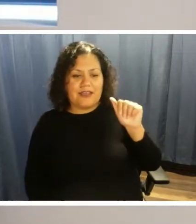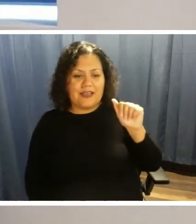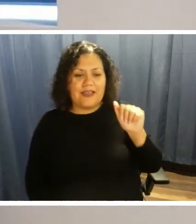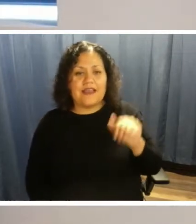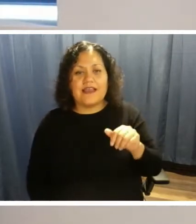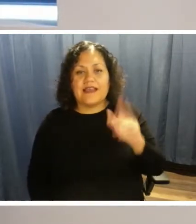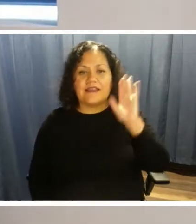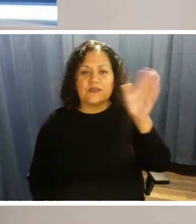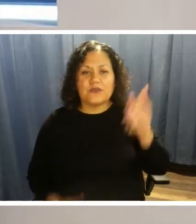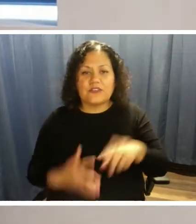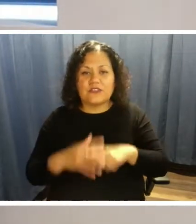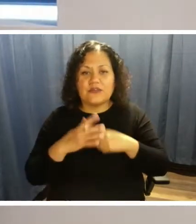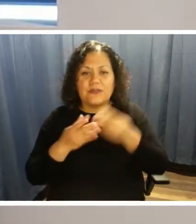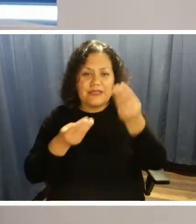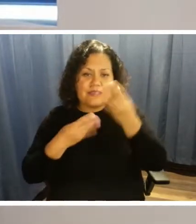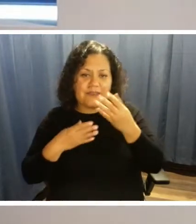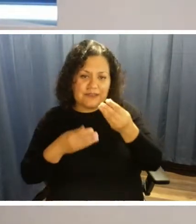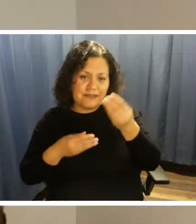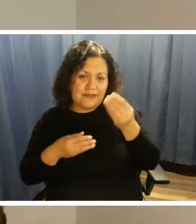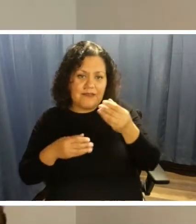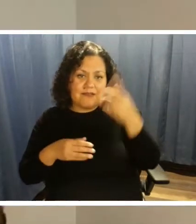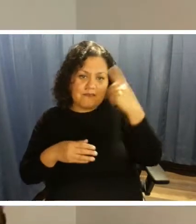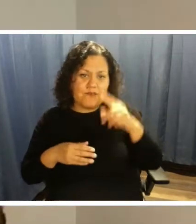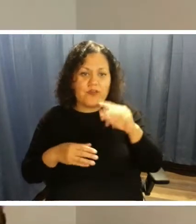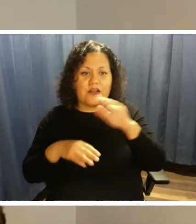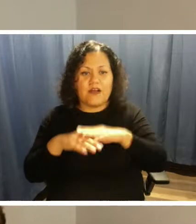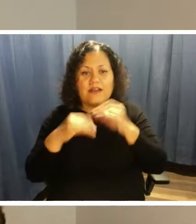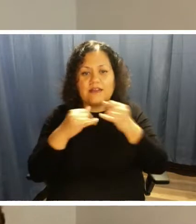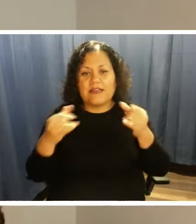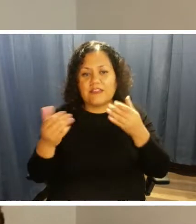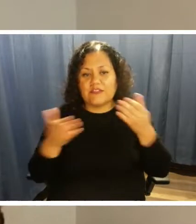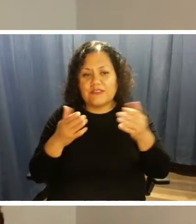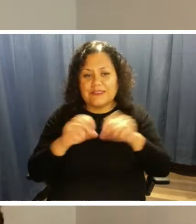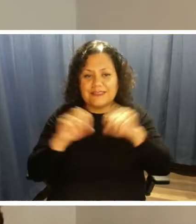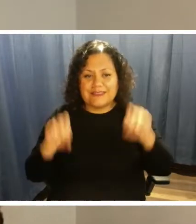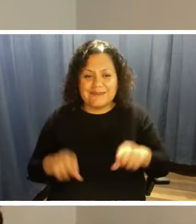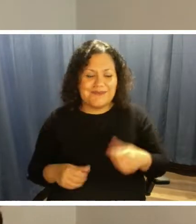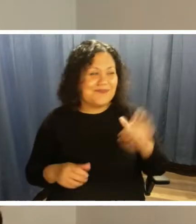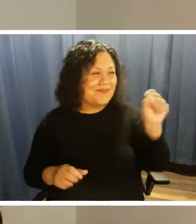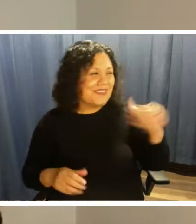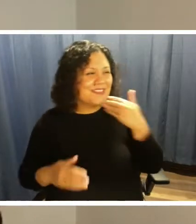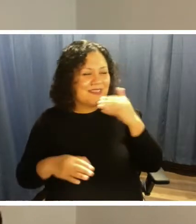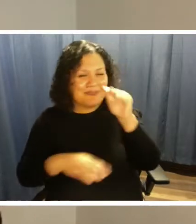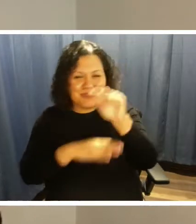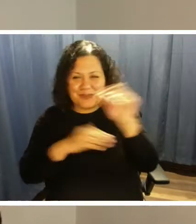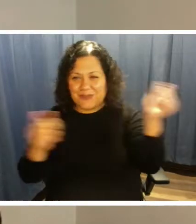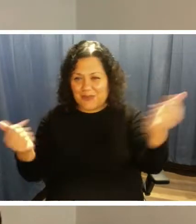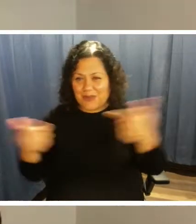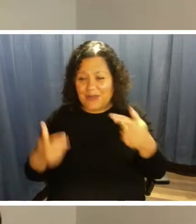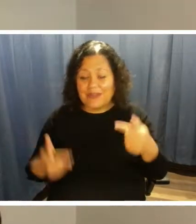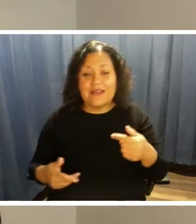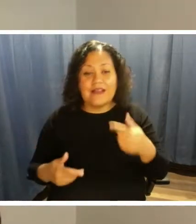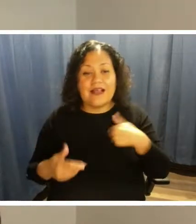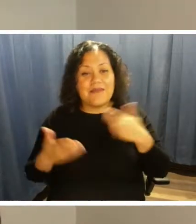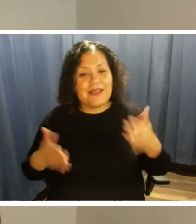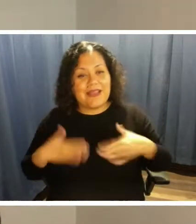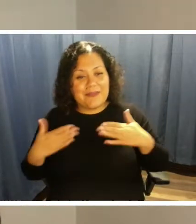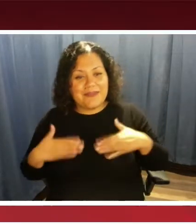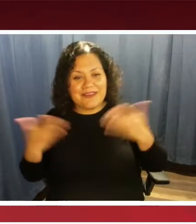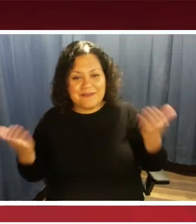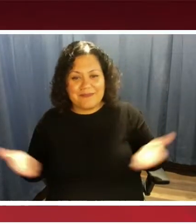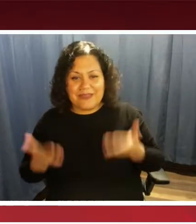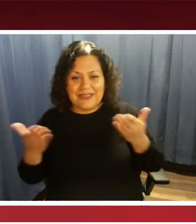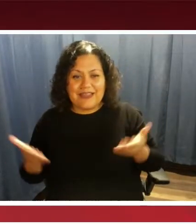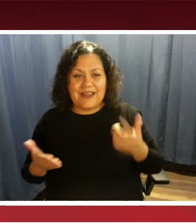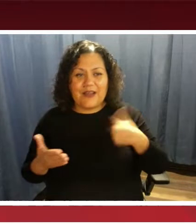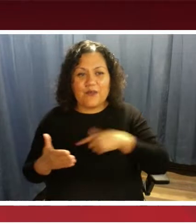us information on the VIA Trans online services system. Good afternoon, everybody. I'm glad to be here. I'm going to be